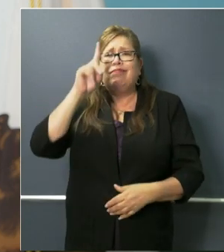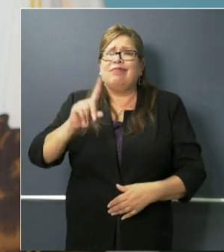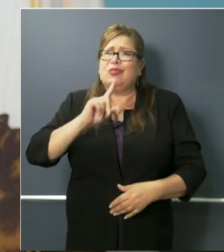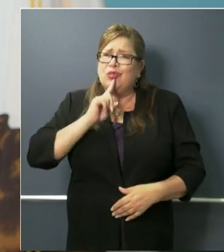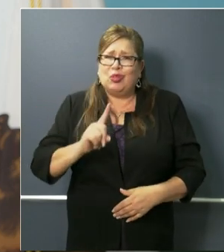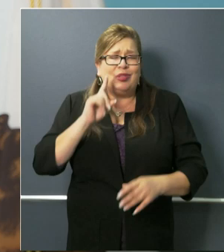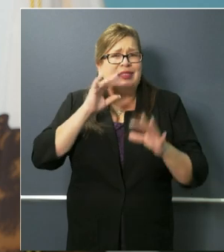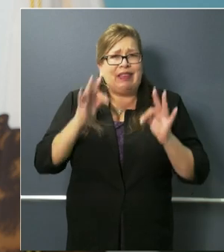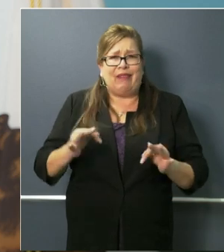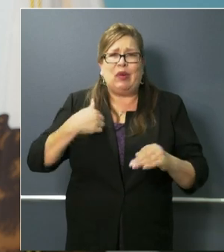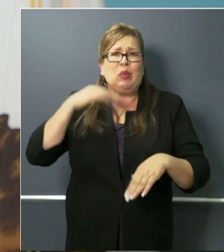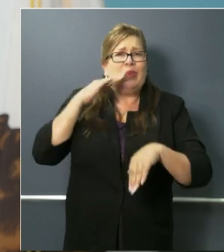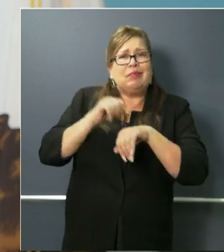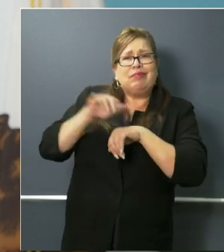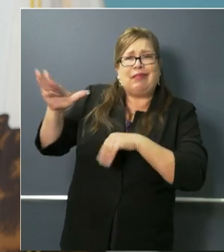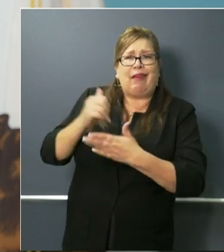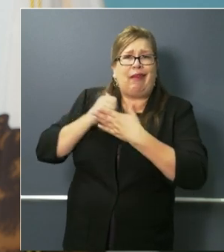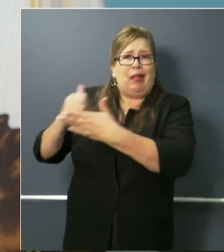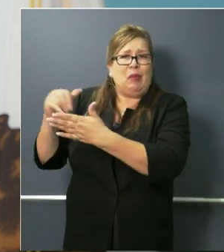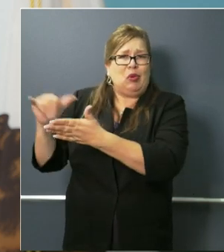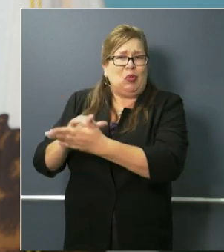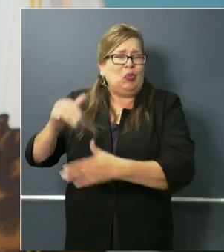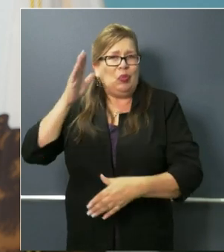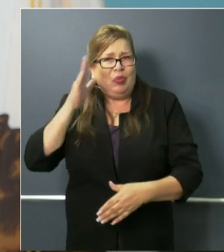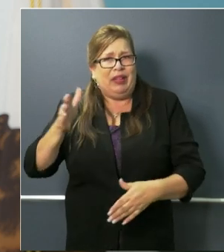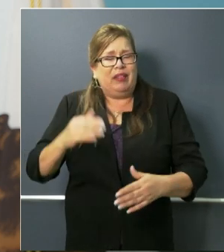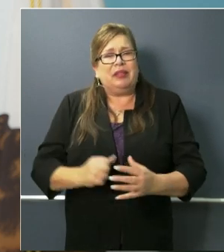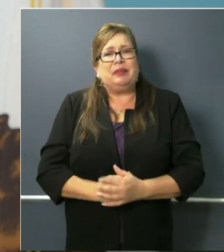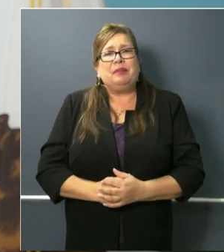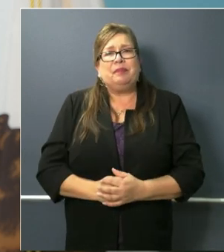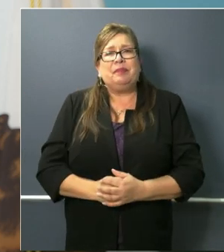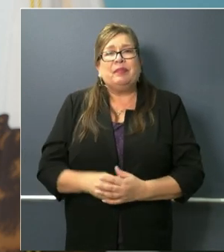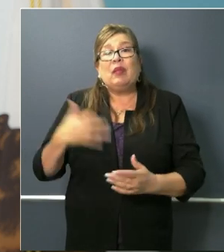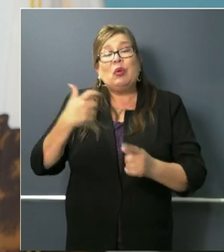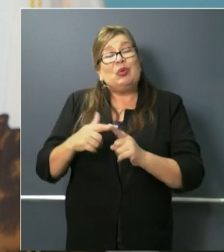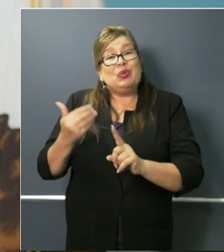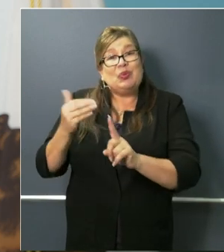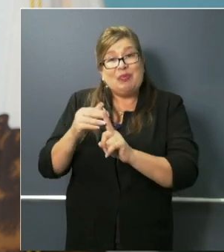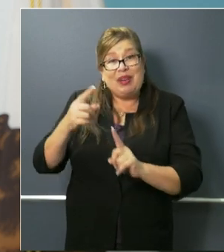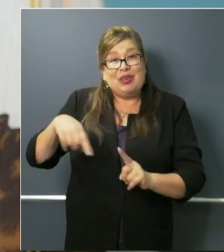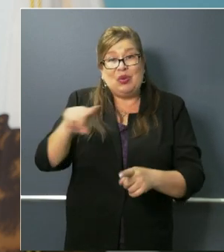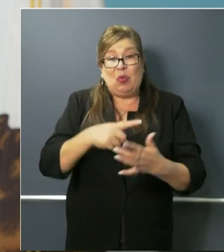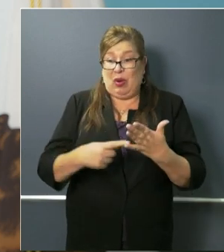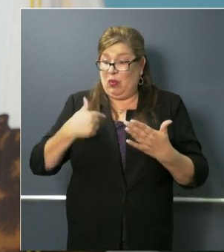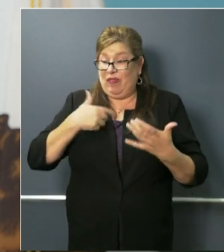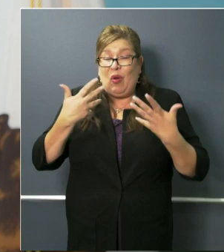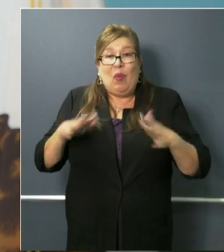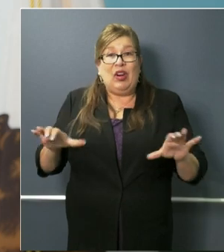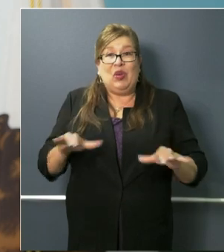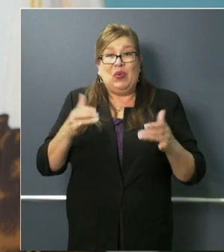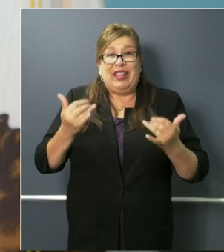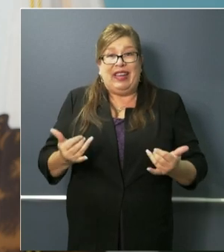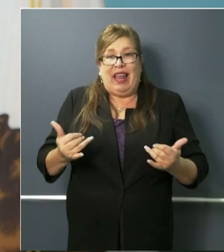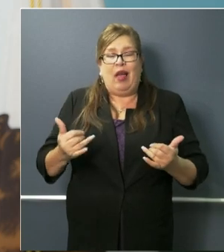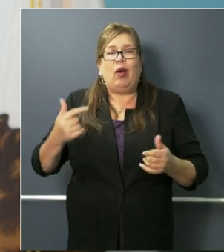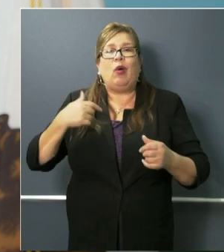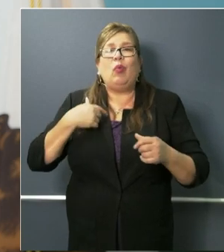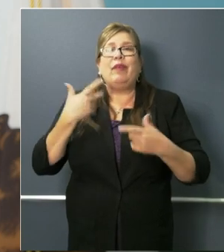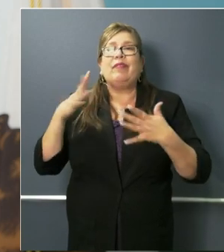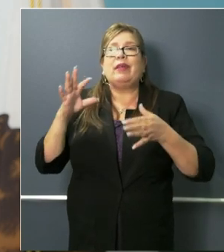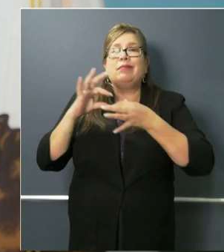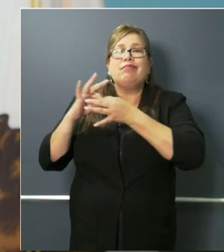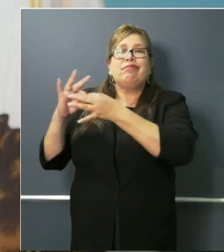we will do that and i just want to remind you of what we already started doing and that is starting to line up our procurement strategies